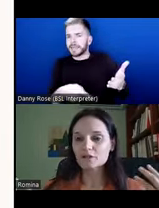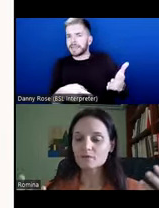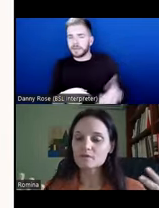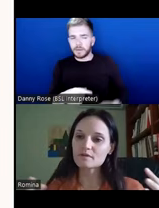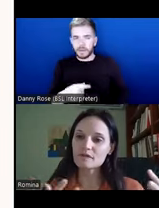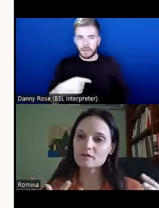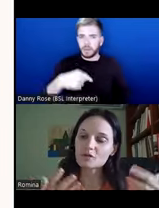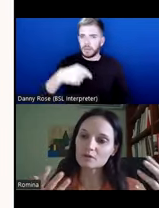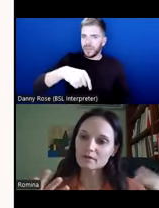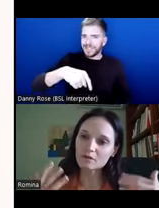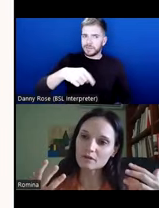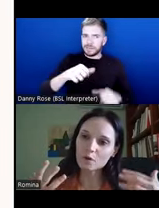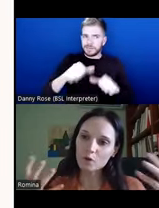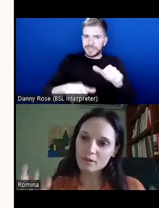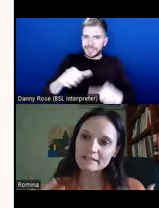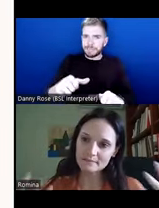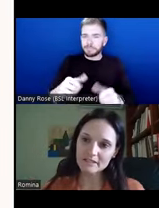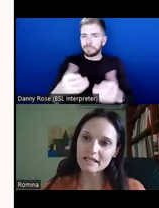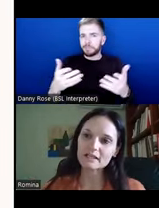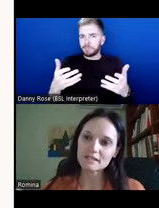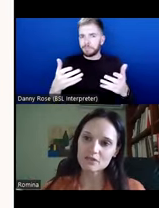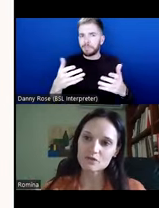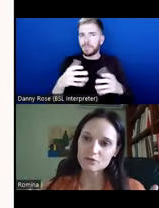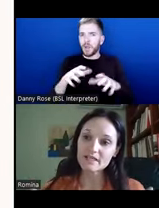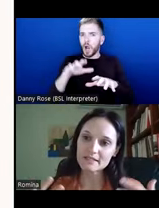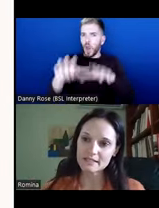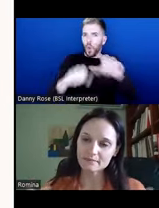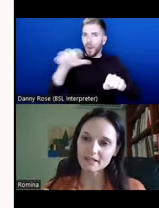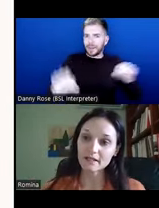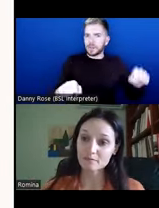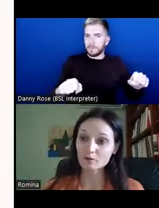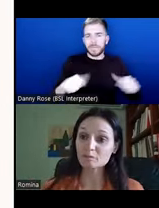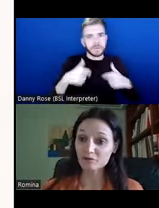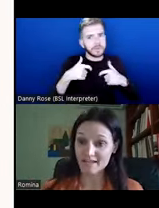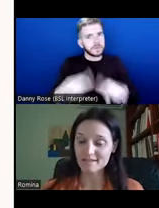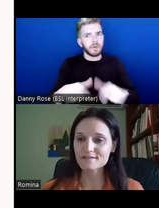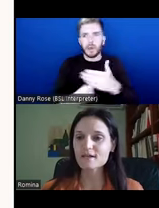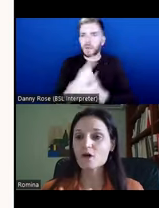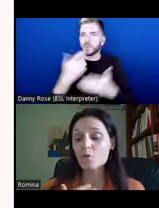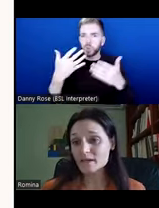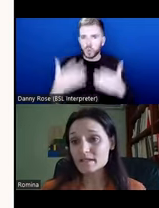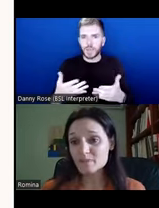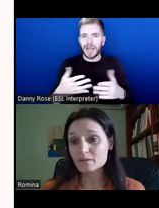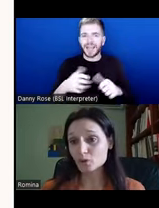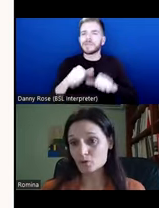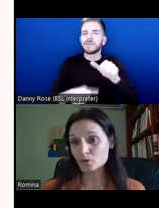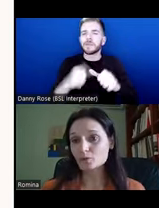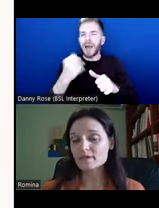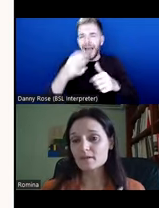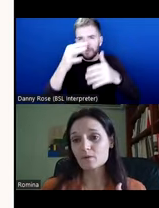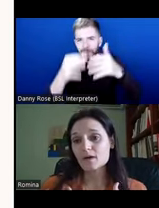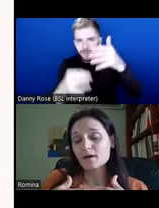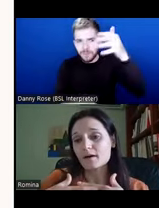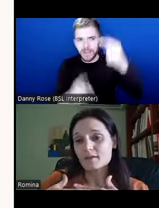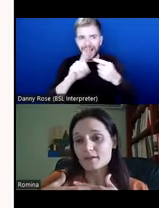you know, the colonialism today continues through a system that has multiple facets. One is epistemological,